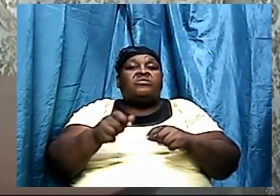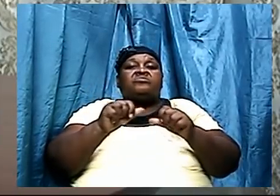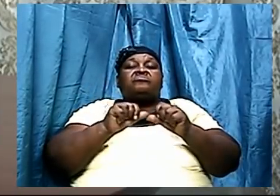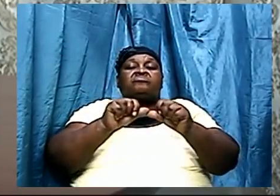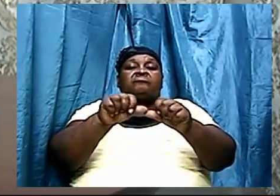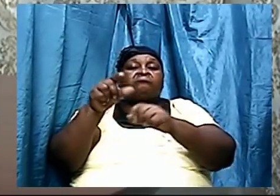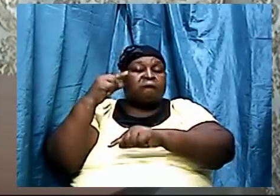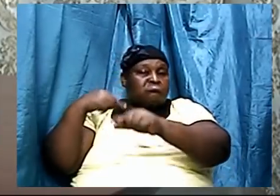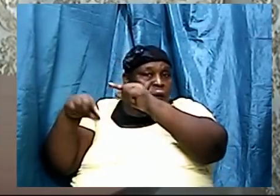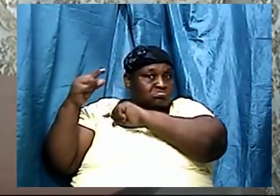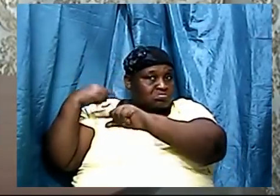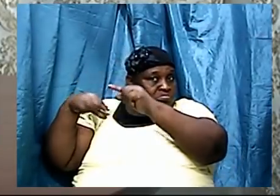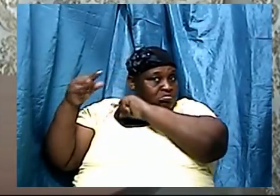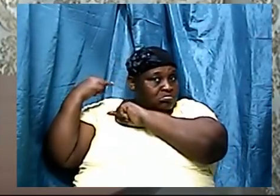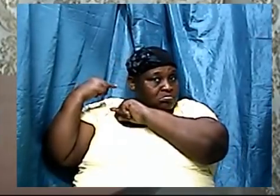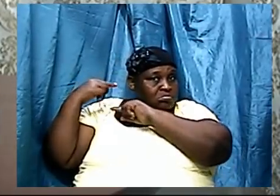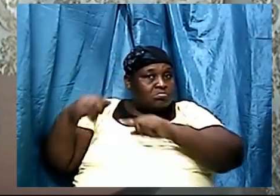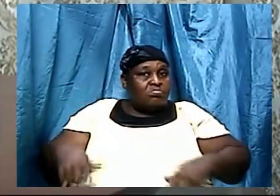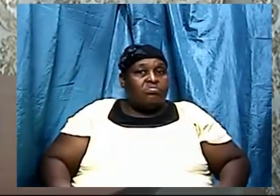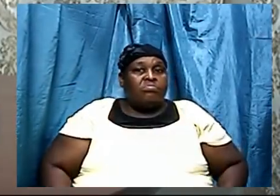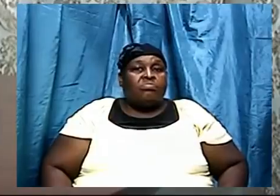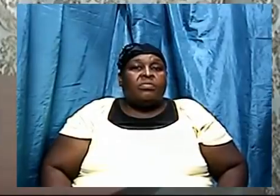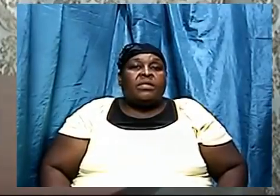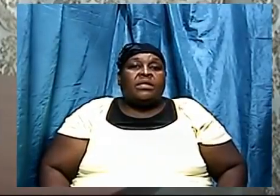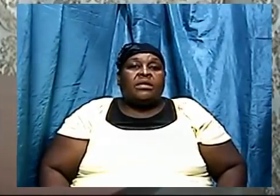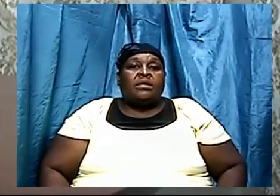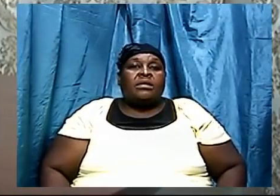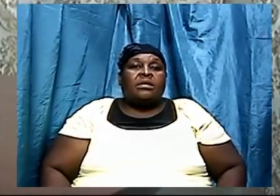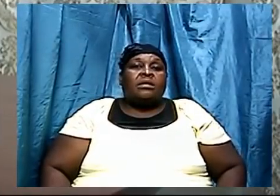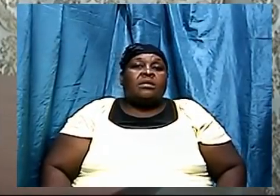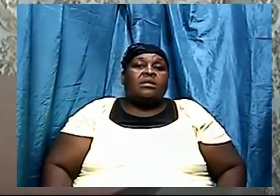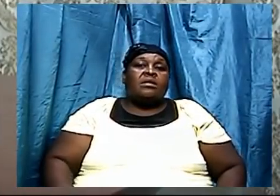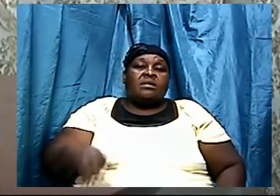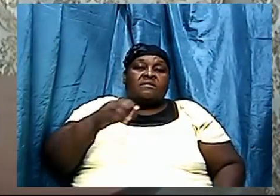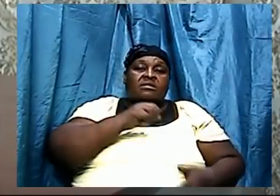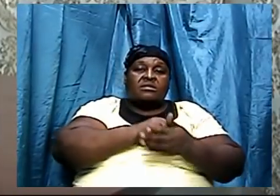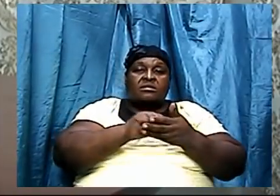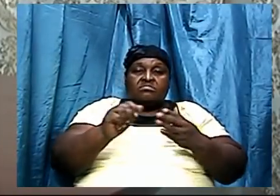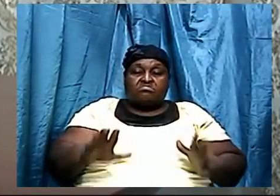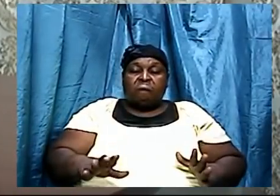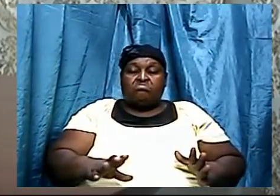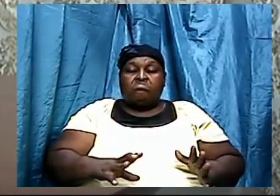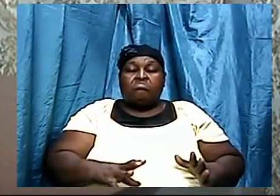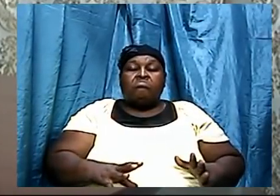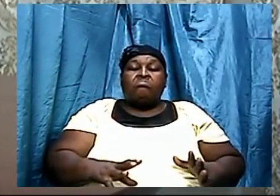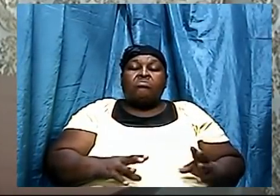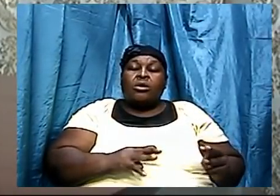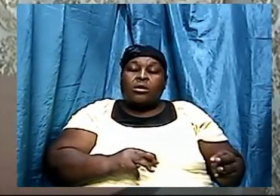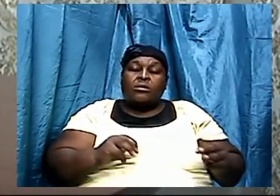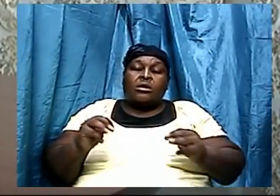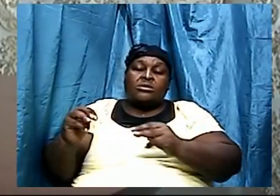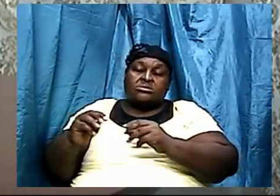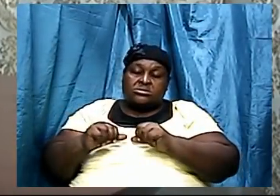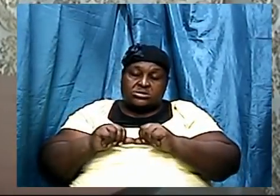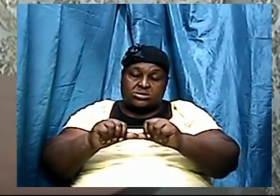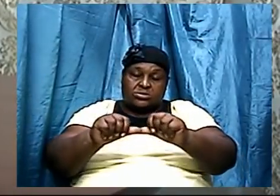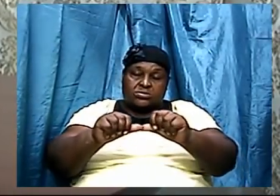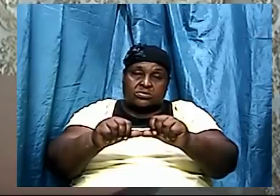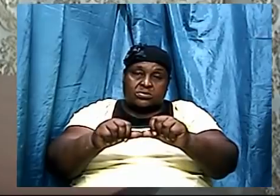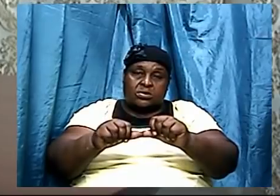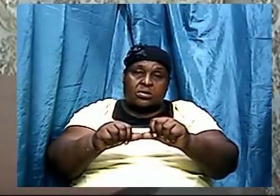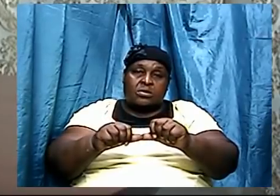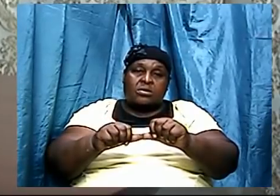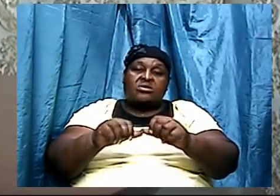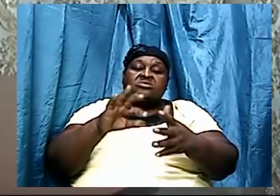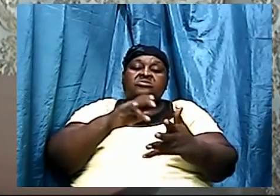brethren as Bishop Dale is going to move on in the session walk in the word we can walk in the word